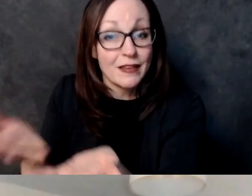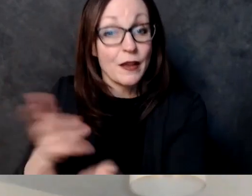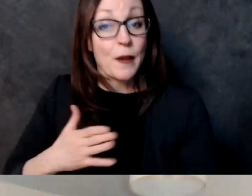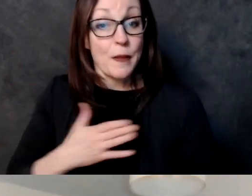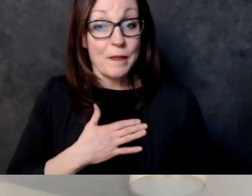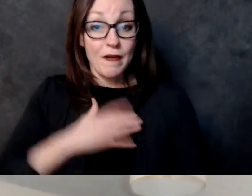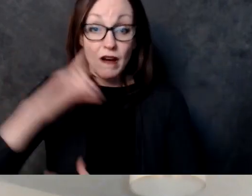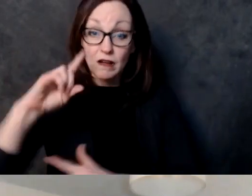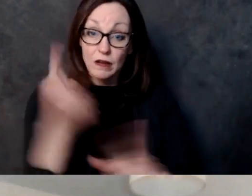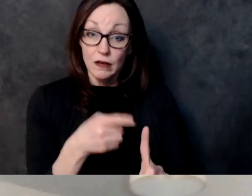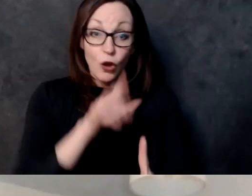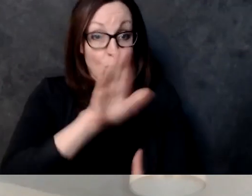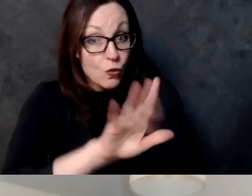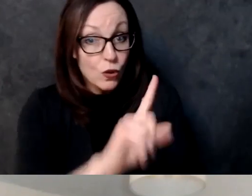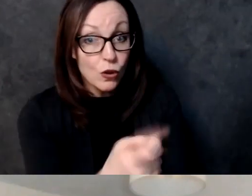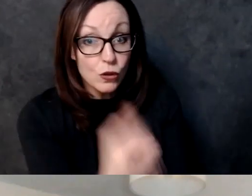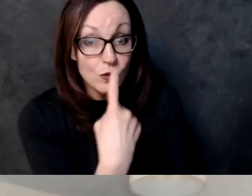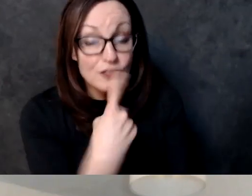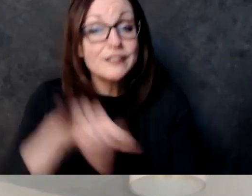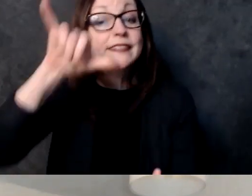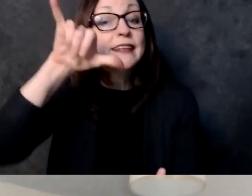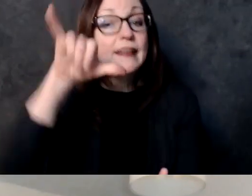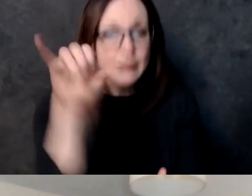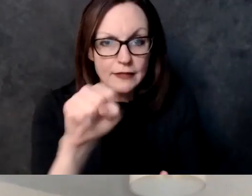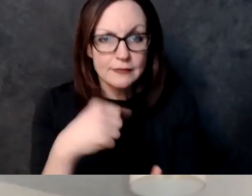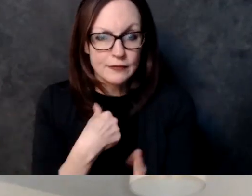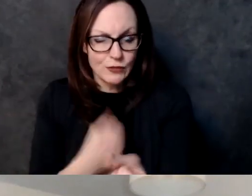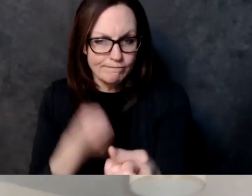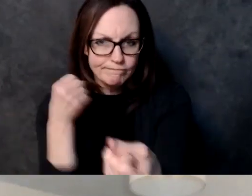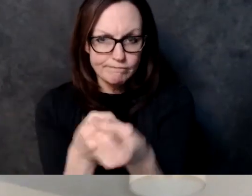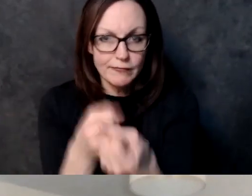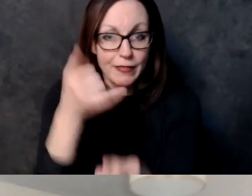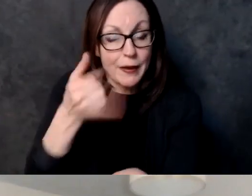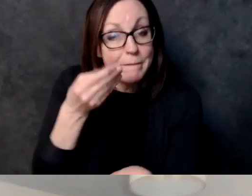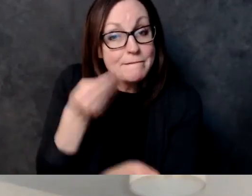solutions towards mental health care and away from the violence of policing